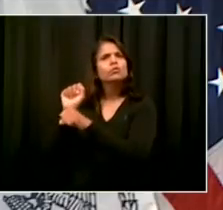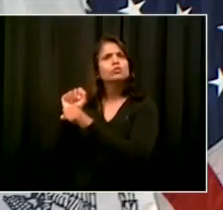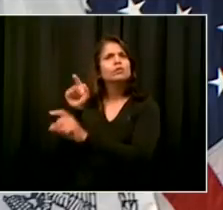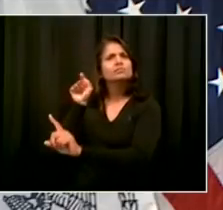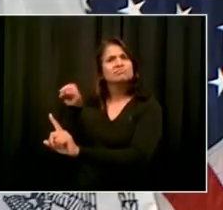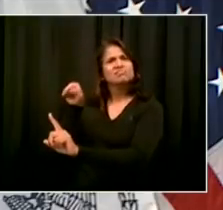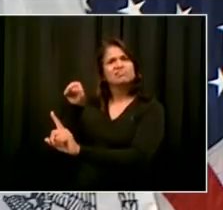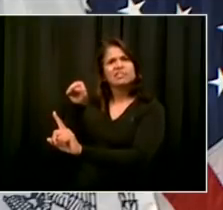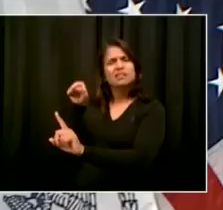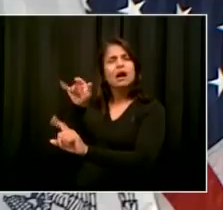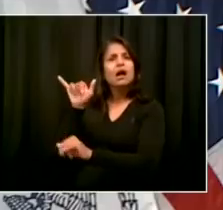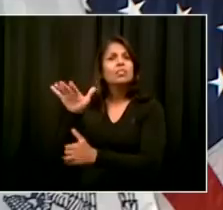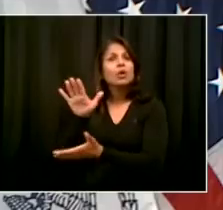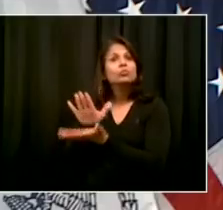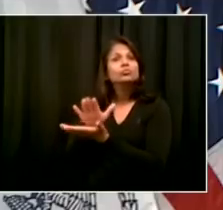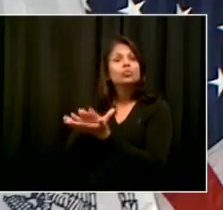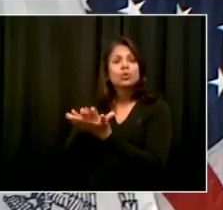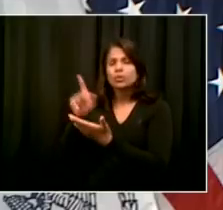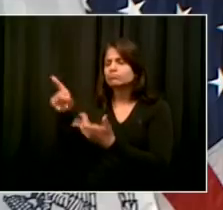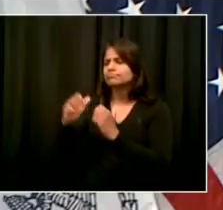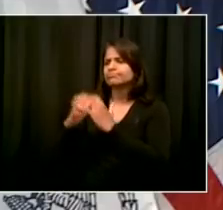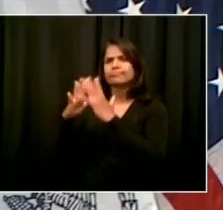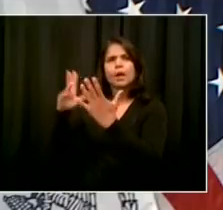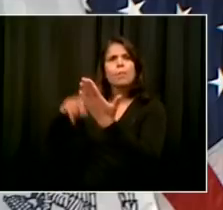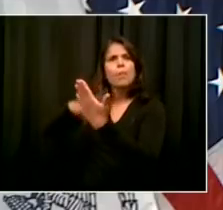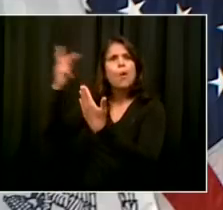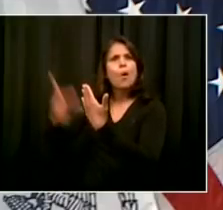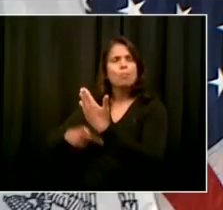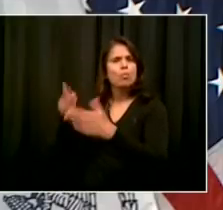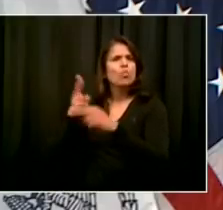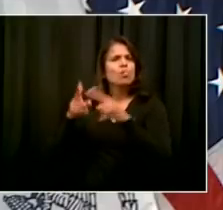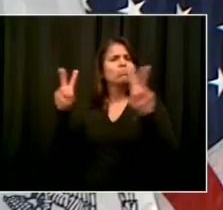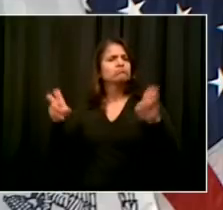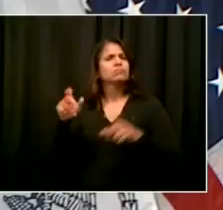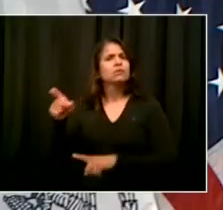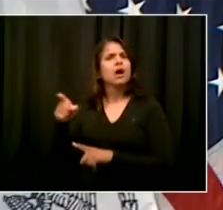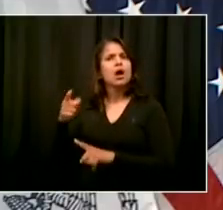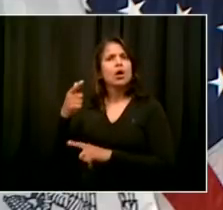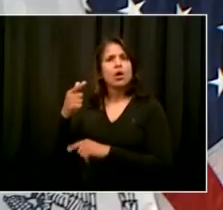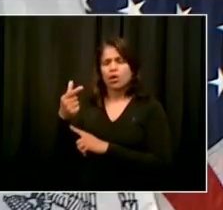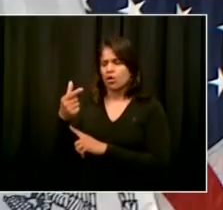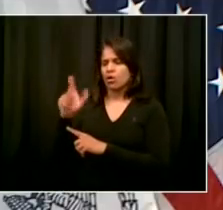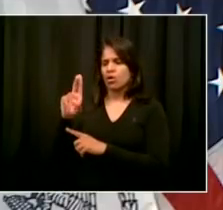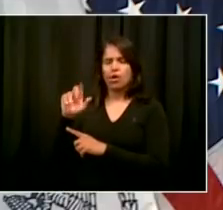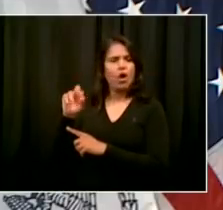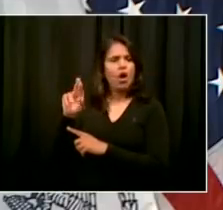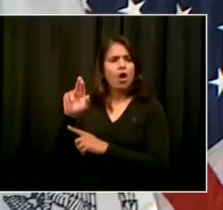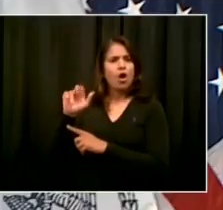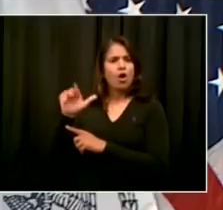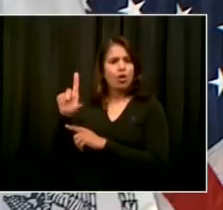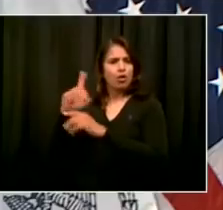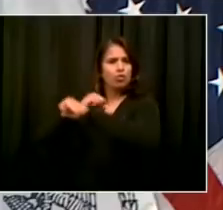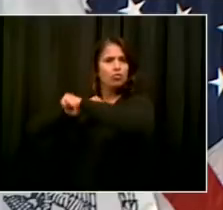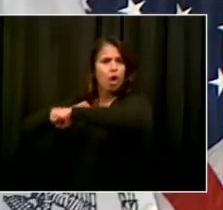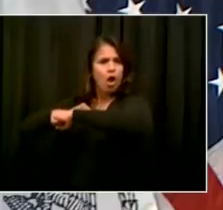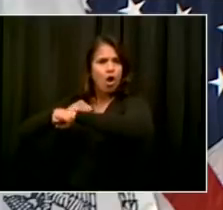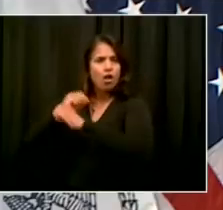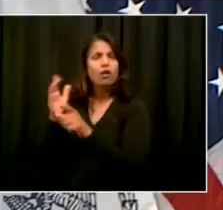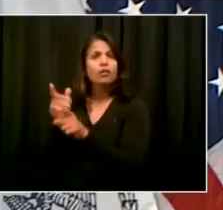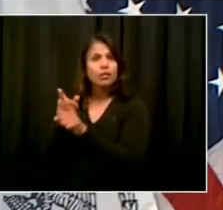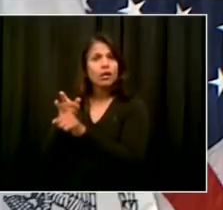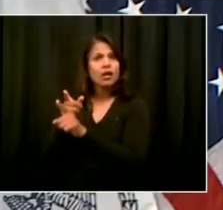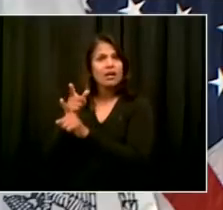and it allows remote students to tune into the classroom in real time. So my question